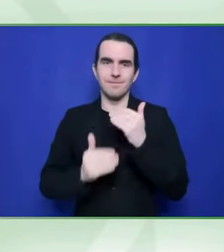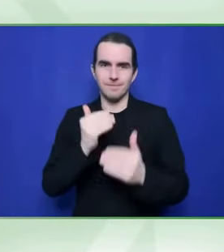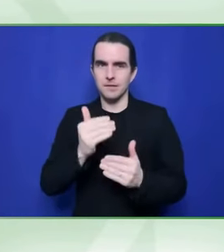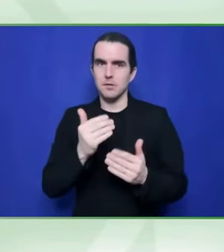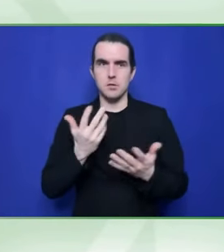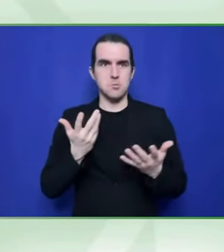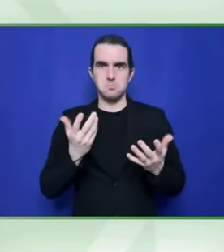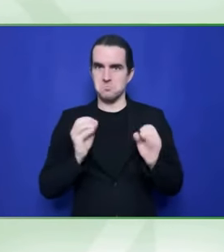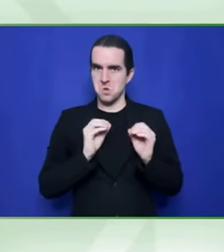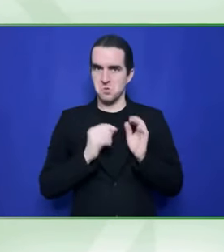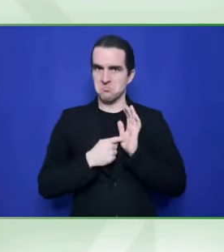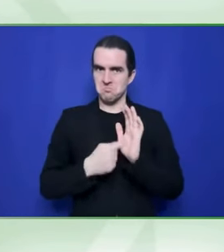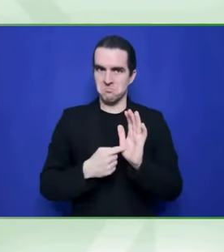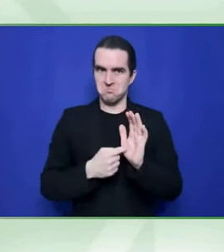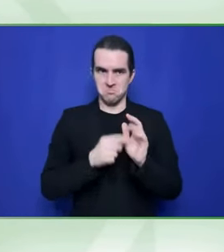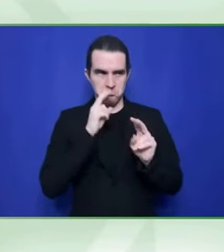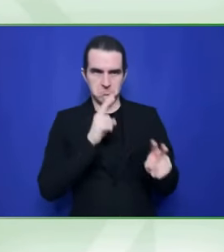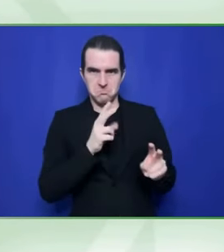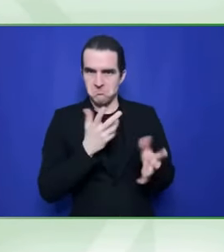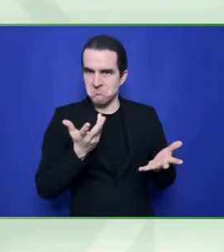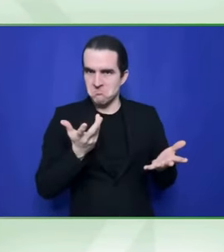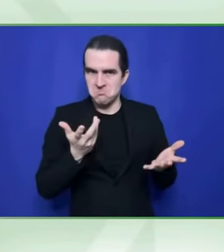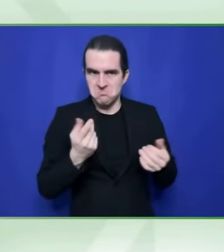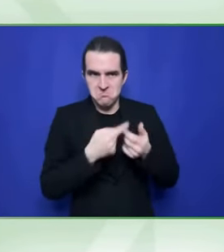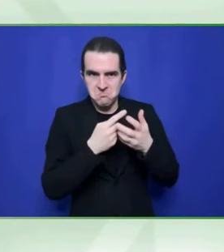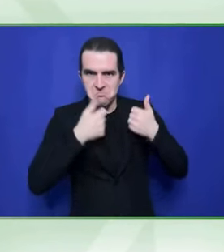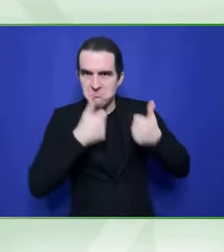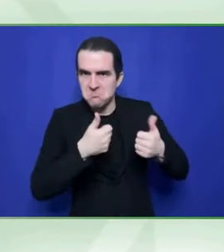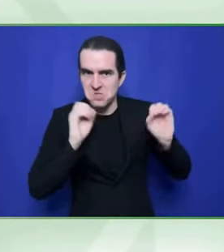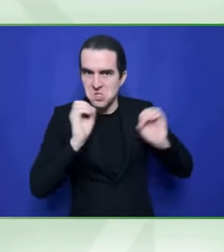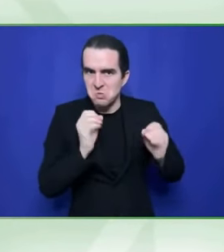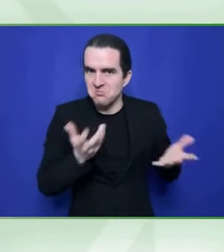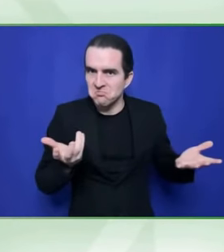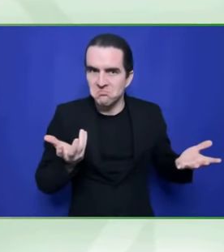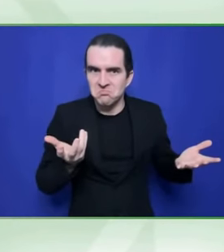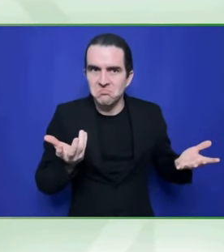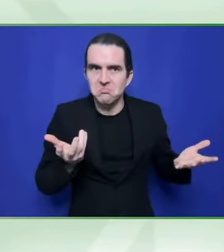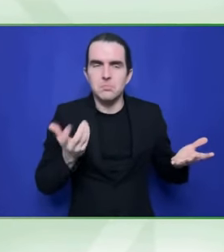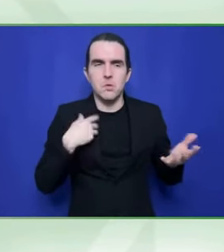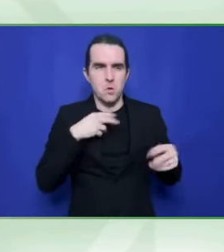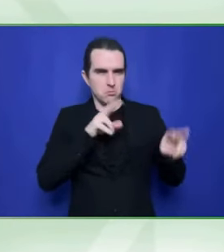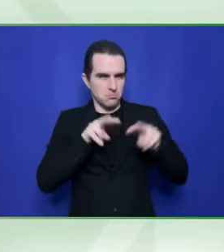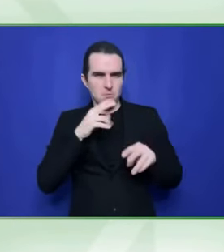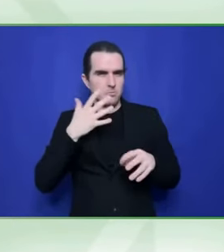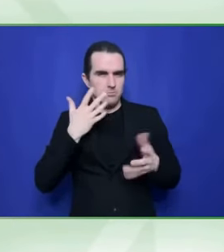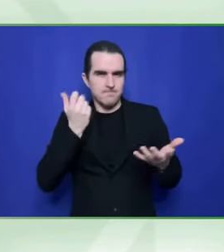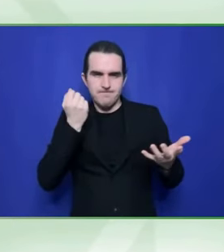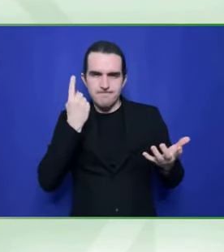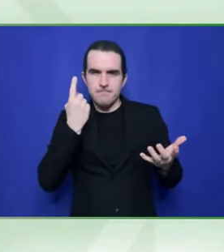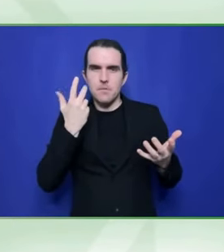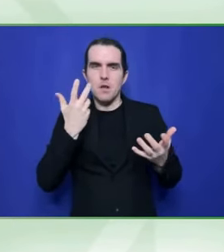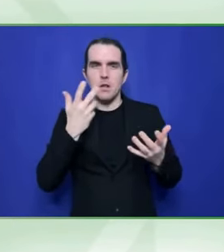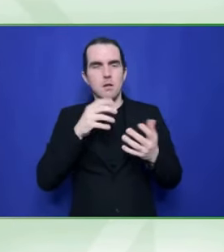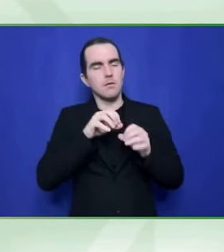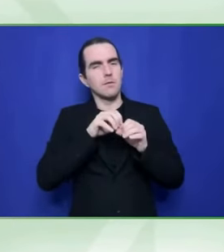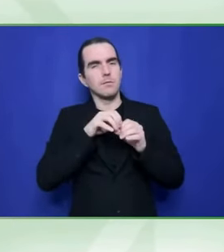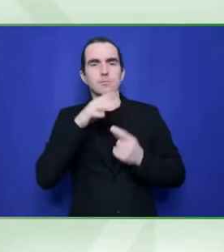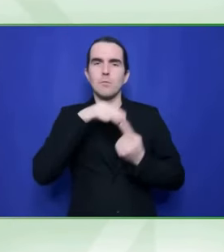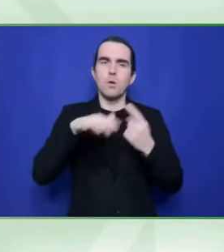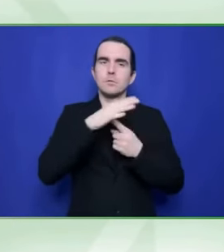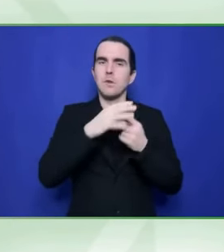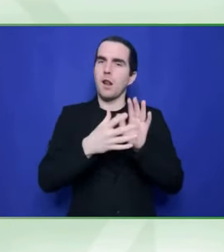participation. Um, and I think that's one of the strengths of this conference. Um, I also think that we have